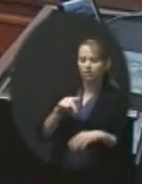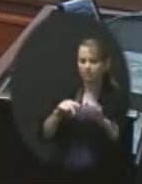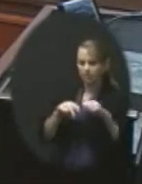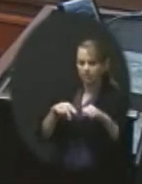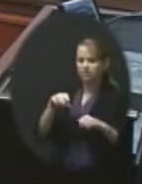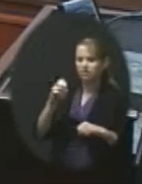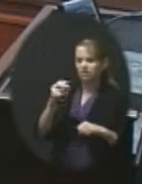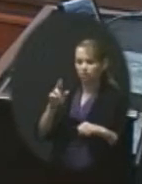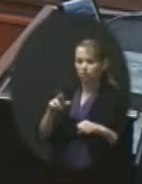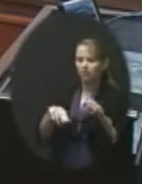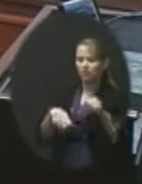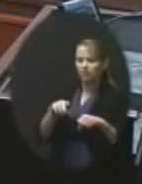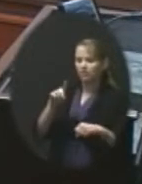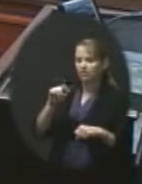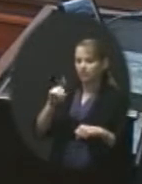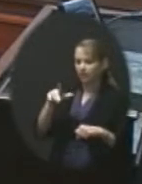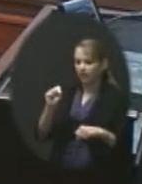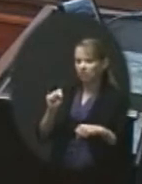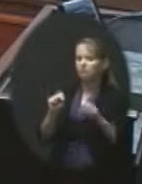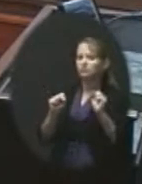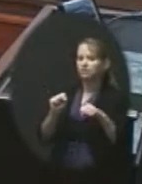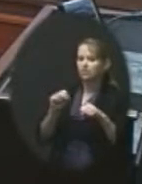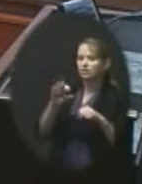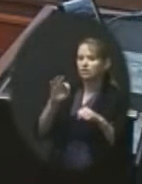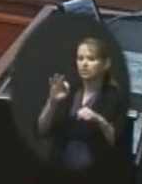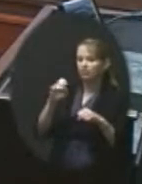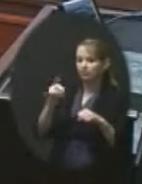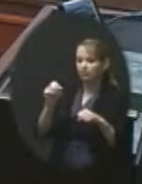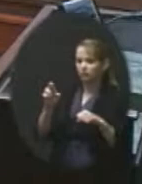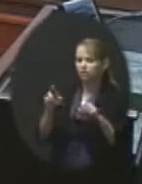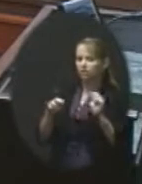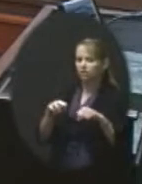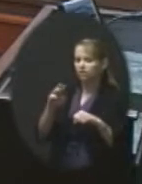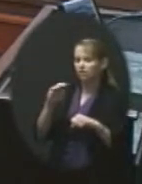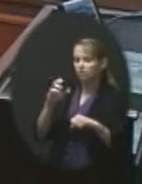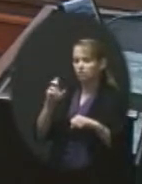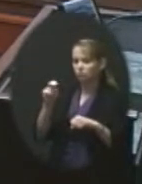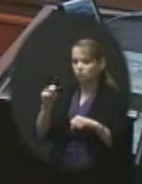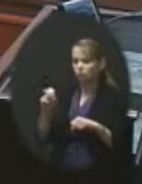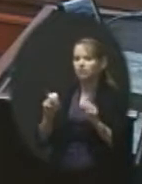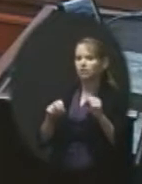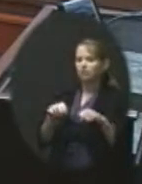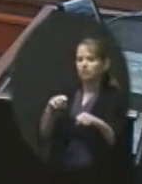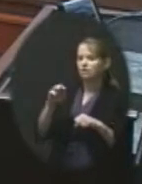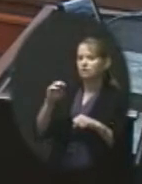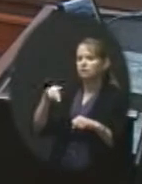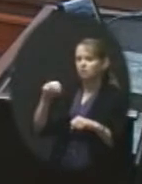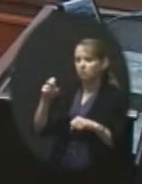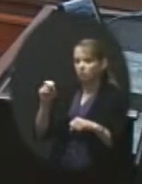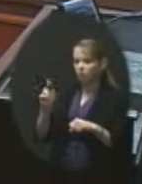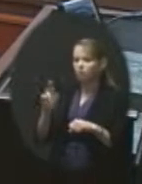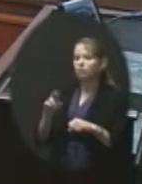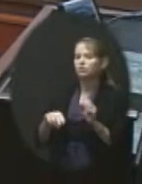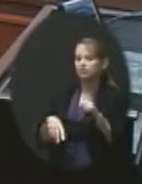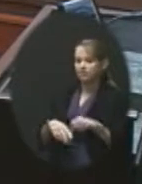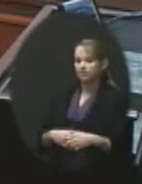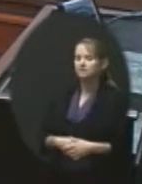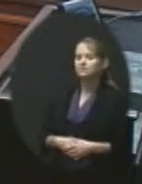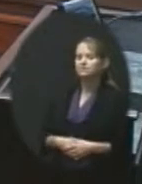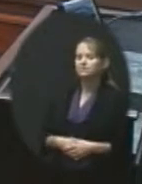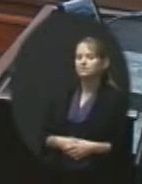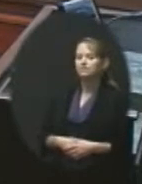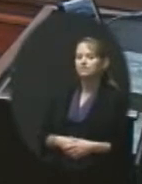Daniels. Yes. Felter. Yes. Mrs. Martin. Yes. Mr. McCune. Yes. Mr. Parker. Yes. All right. Thank you, everyone.